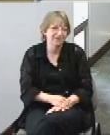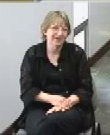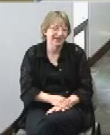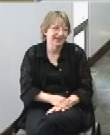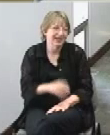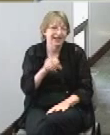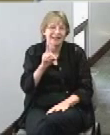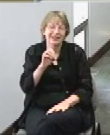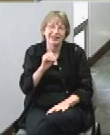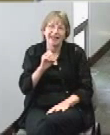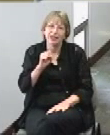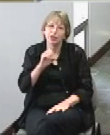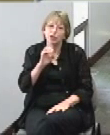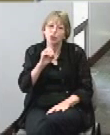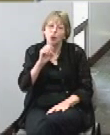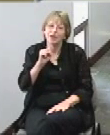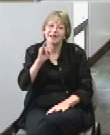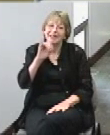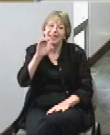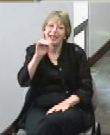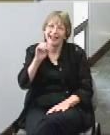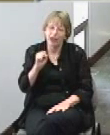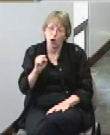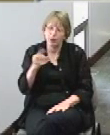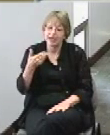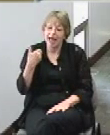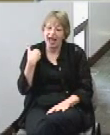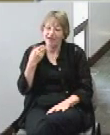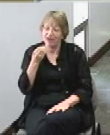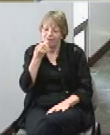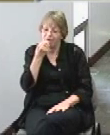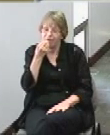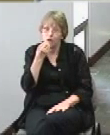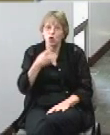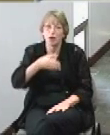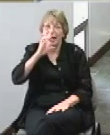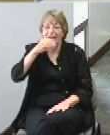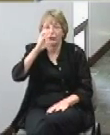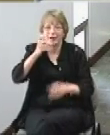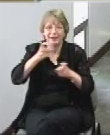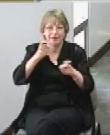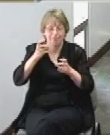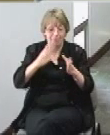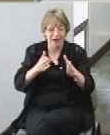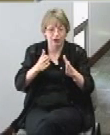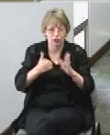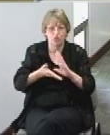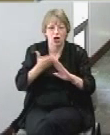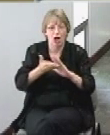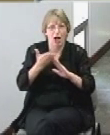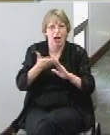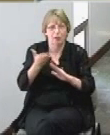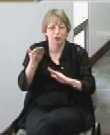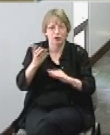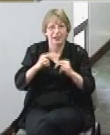dissocios have a food and beverage manager who runs all their facilities he used to be a trainer at PF Chang